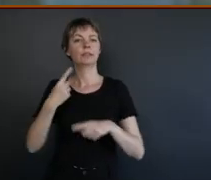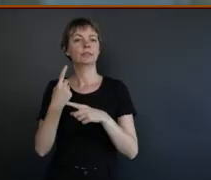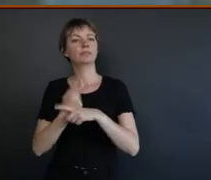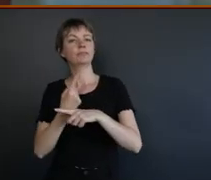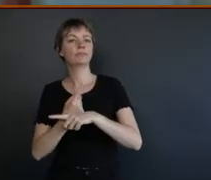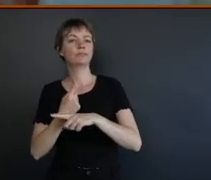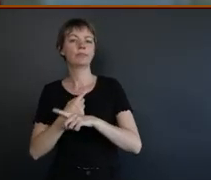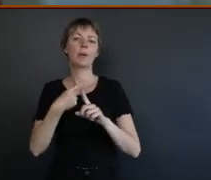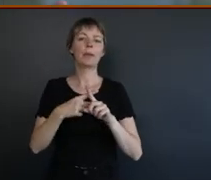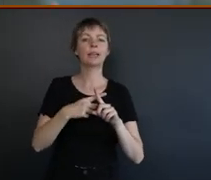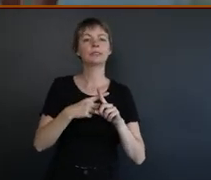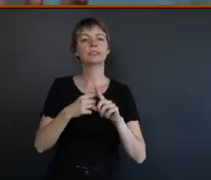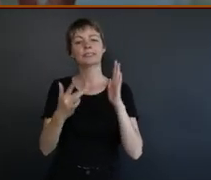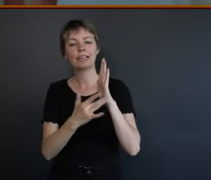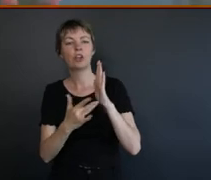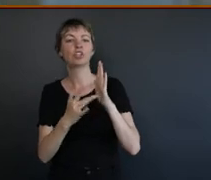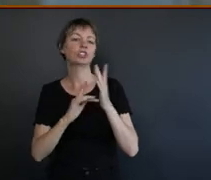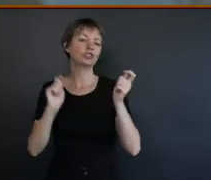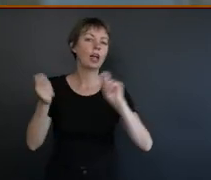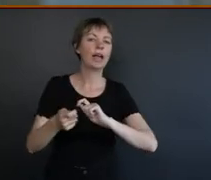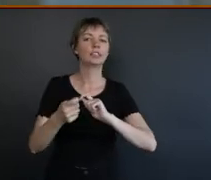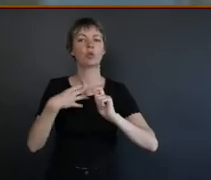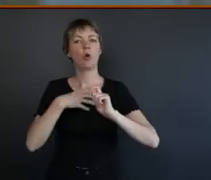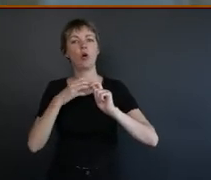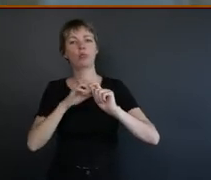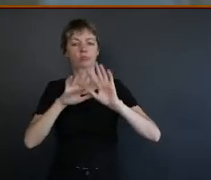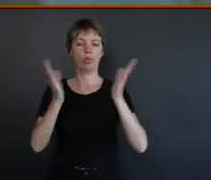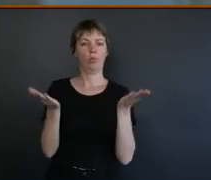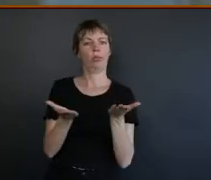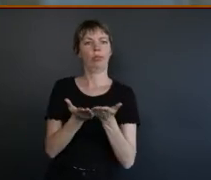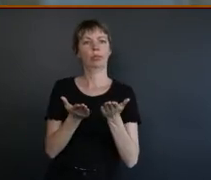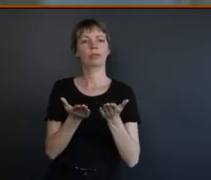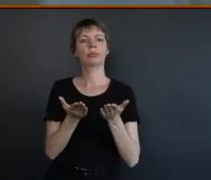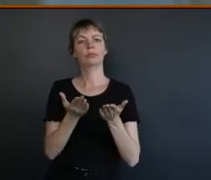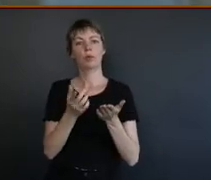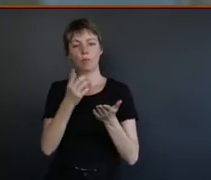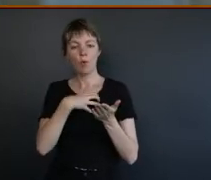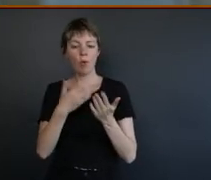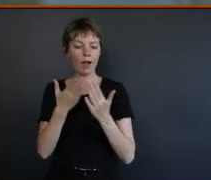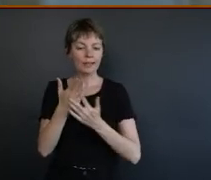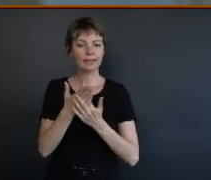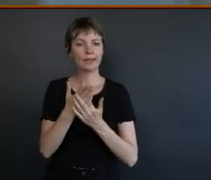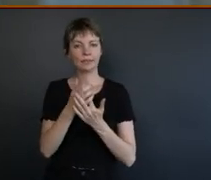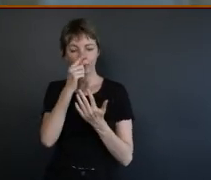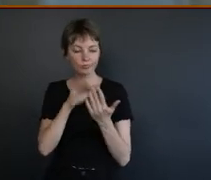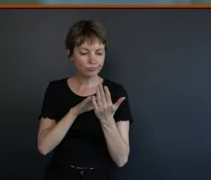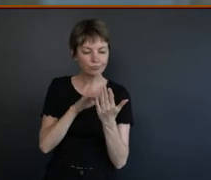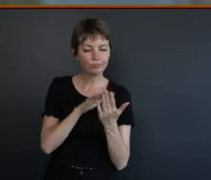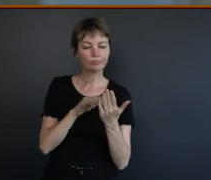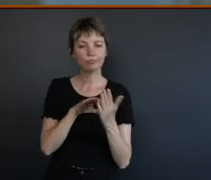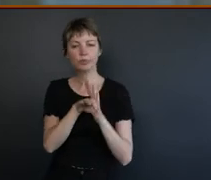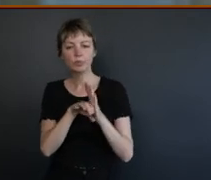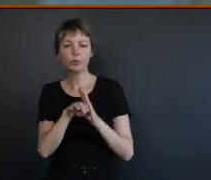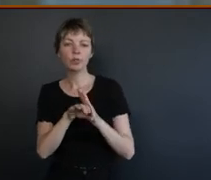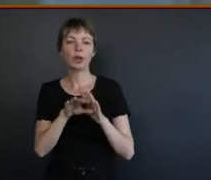you know, social media and technological change. The fact that we have everything within our hands reach, you know, arms reach. Yeah. That we